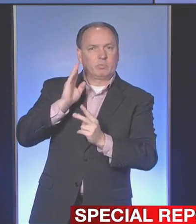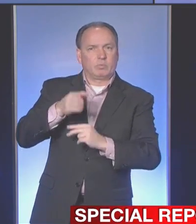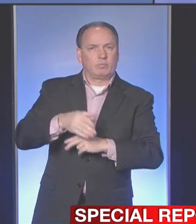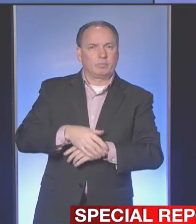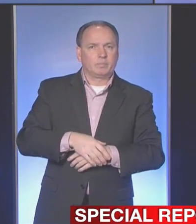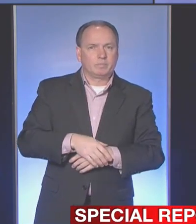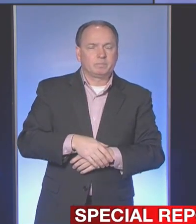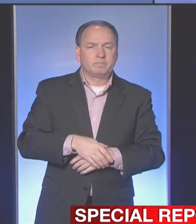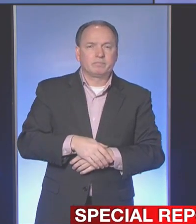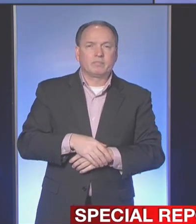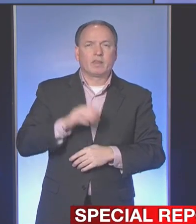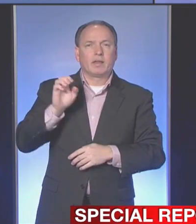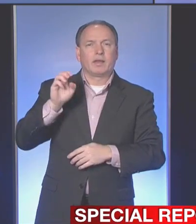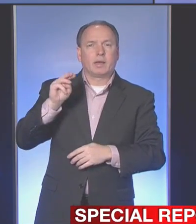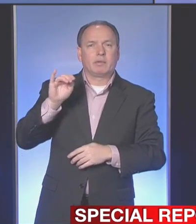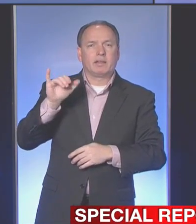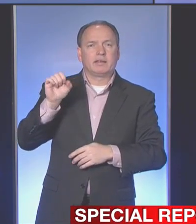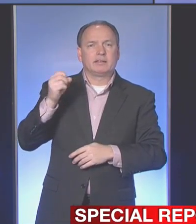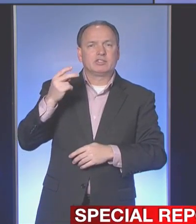Emily?